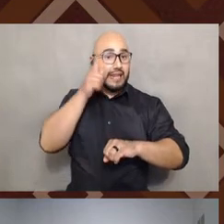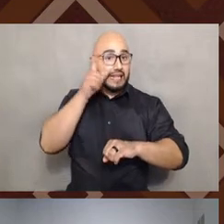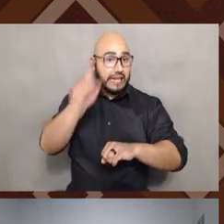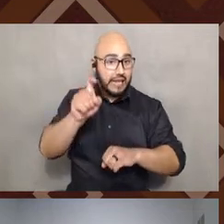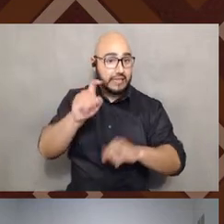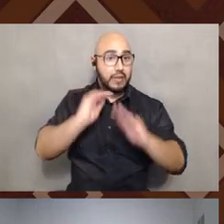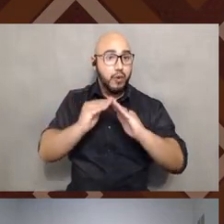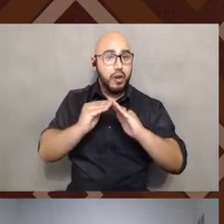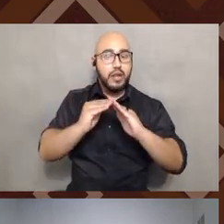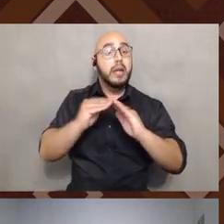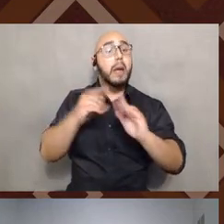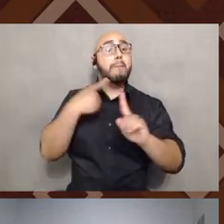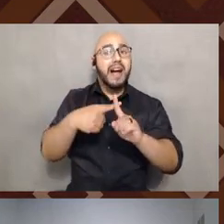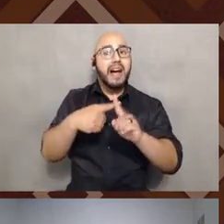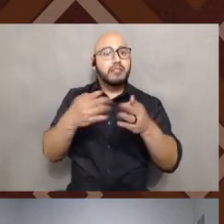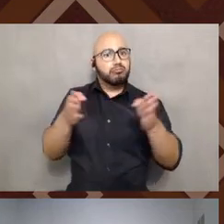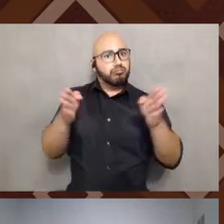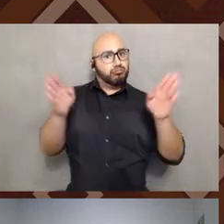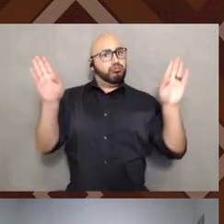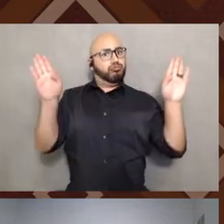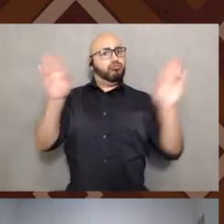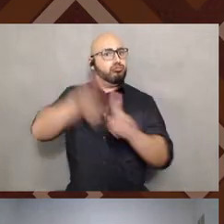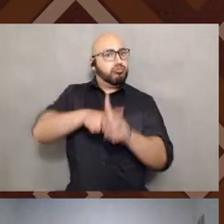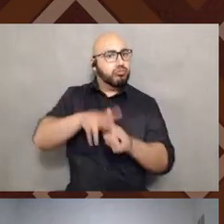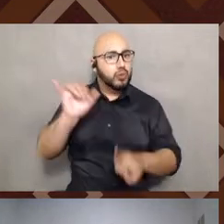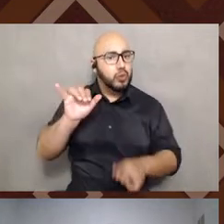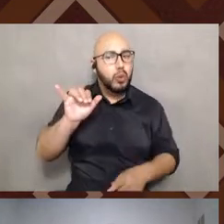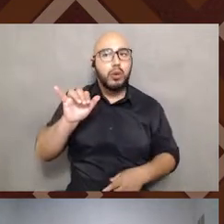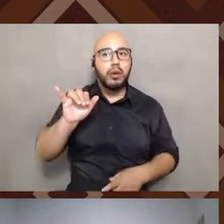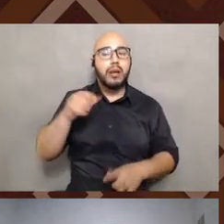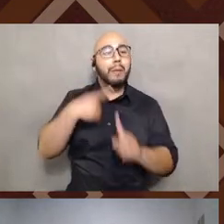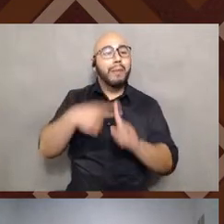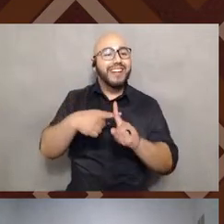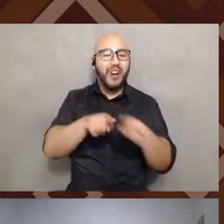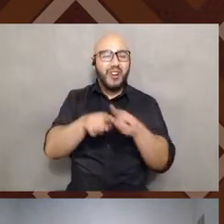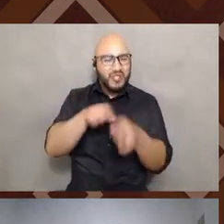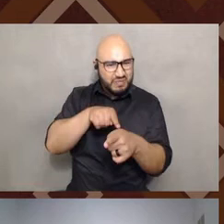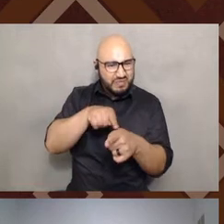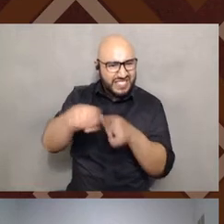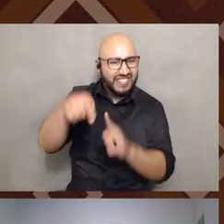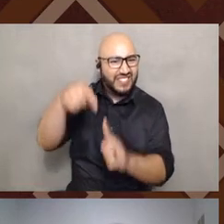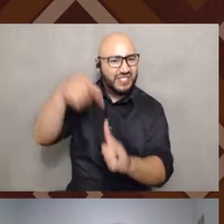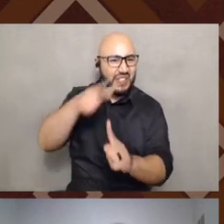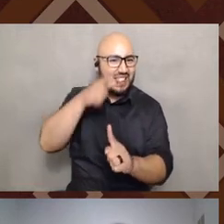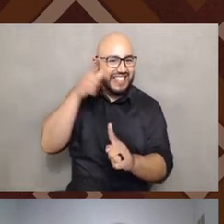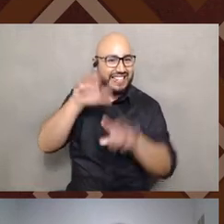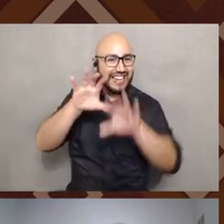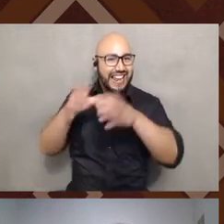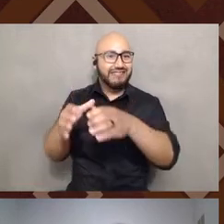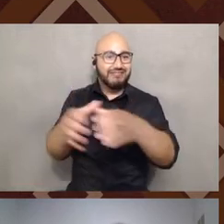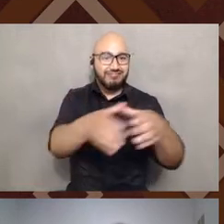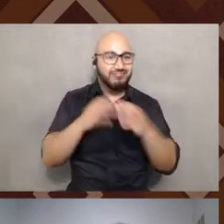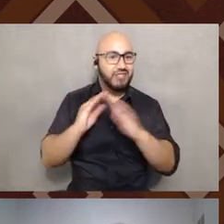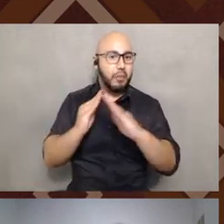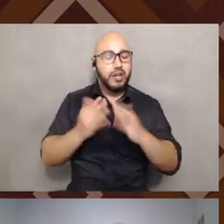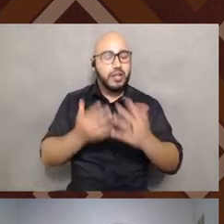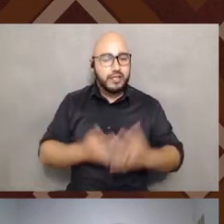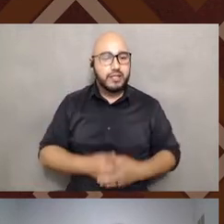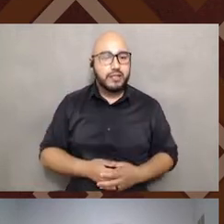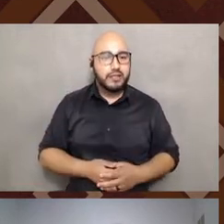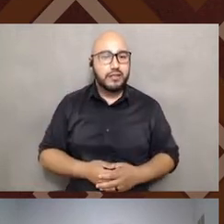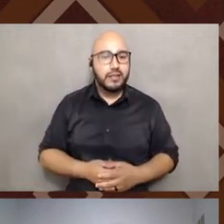and yet also so much that is, you know, very specific to Latinx communities. So I, I, I, again, I'm, uh,